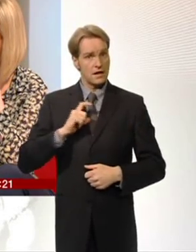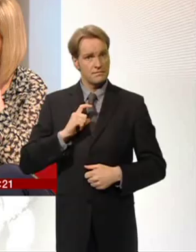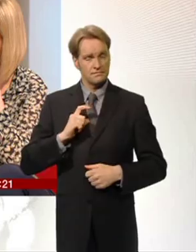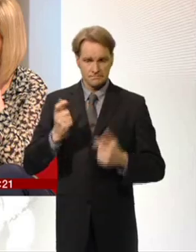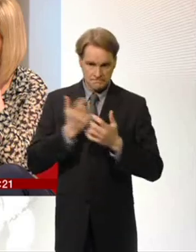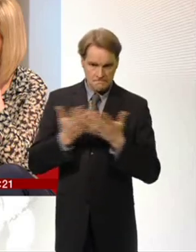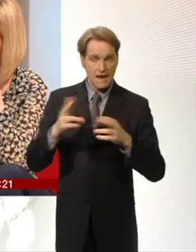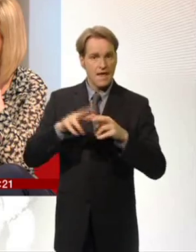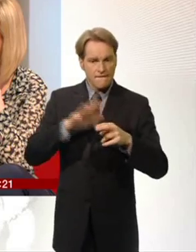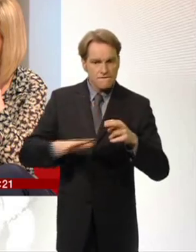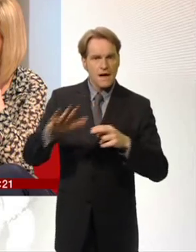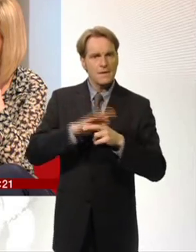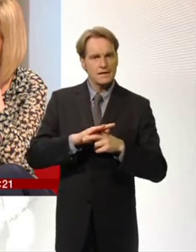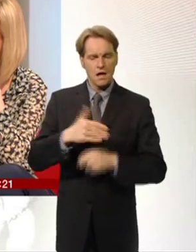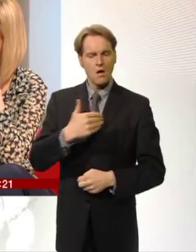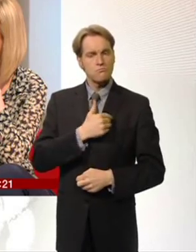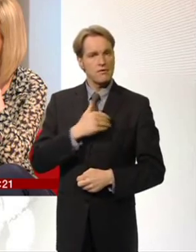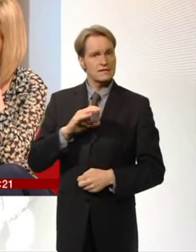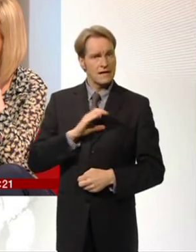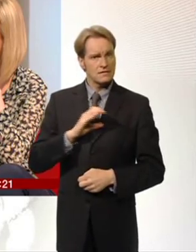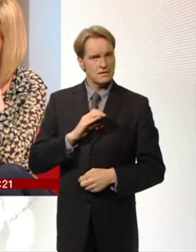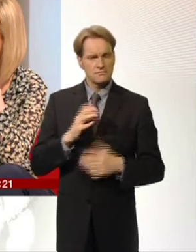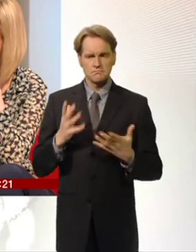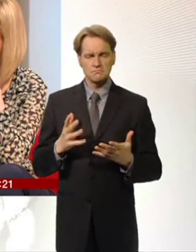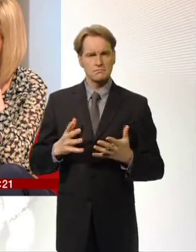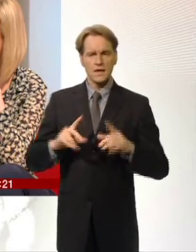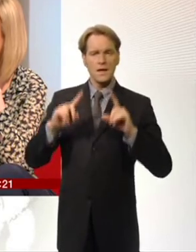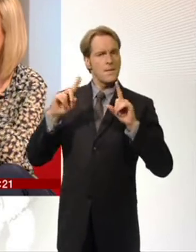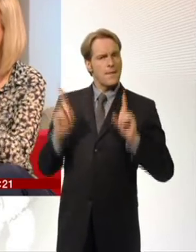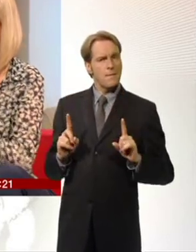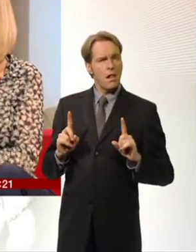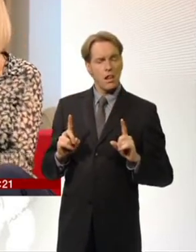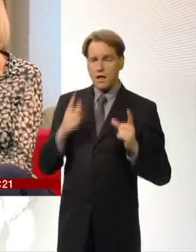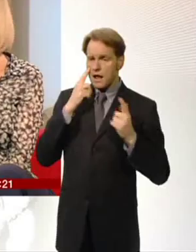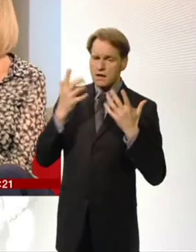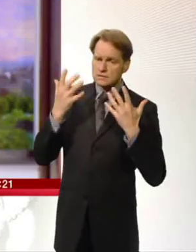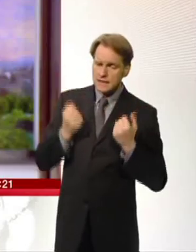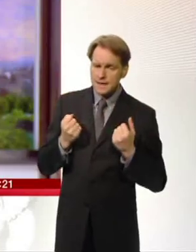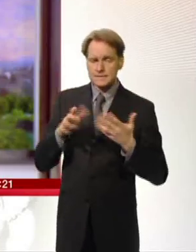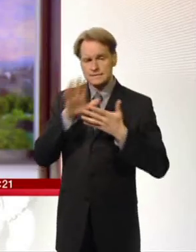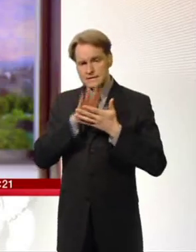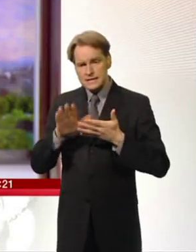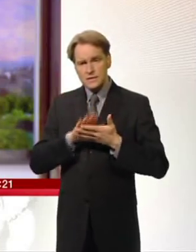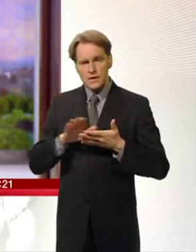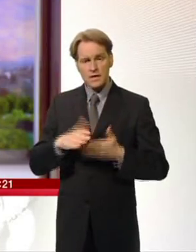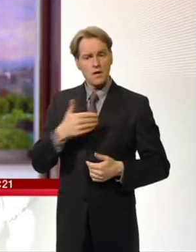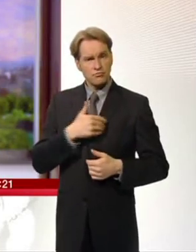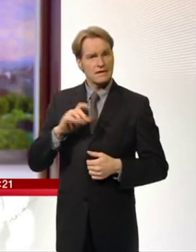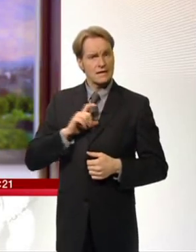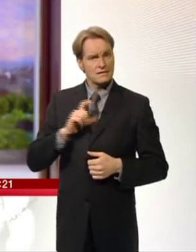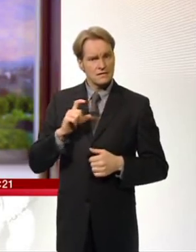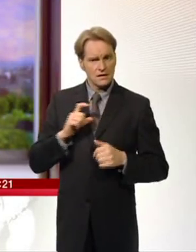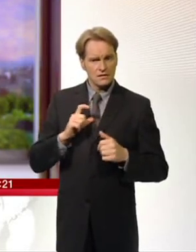getting better in the way that we deal with it as a society, do you think? Because this film is part of that process.